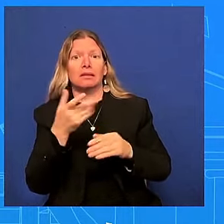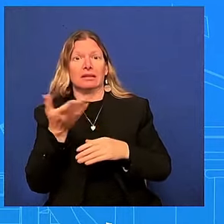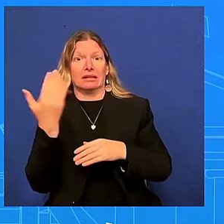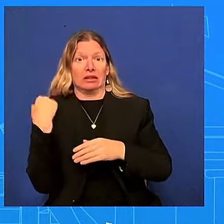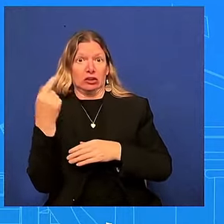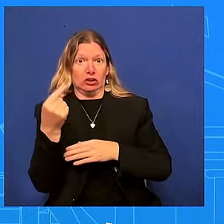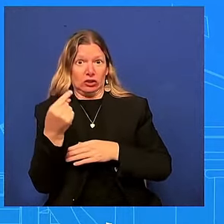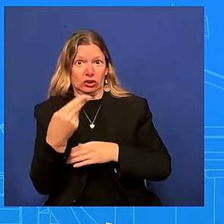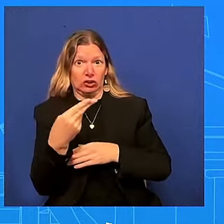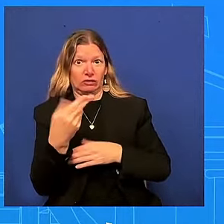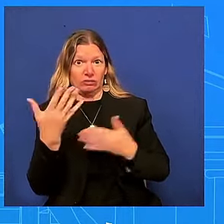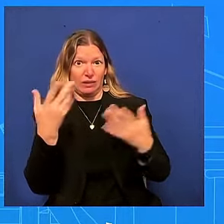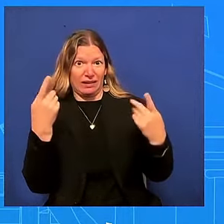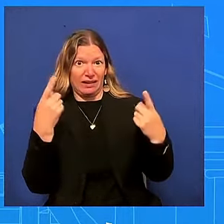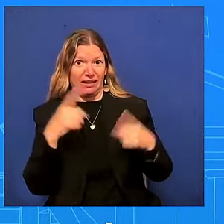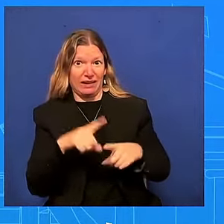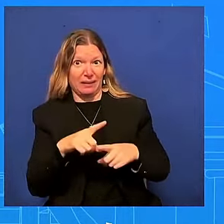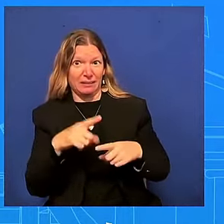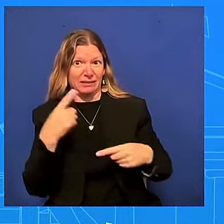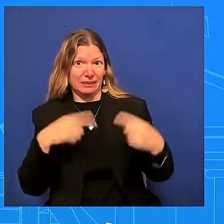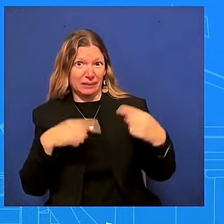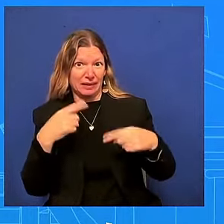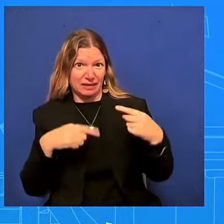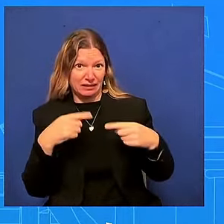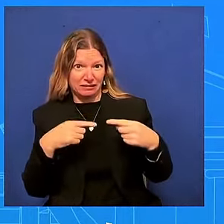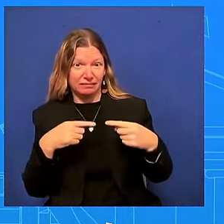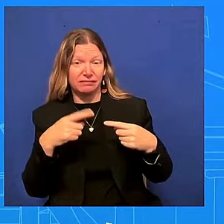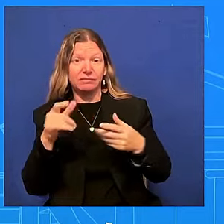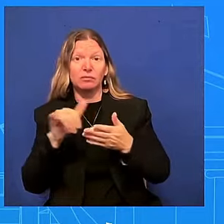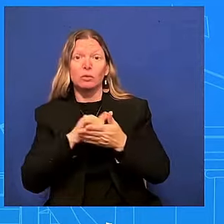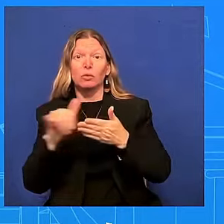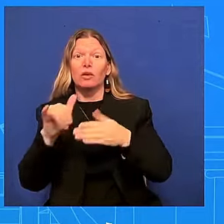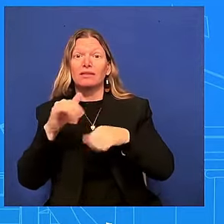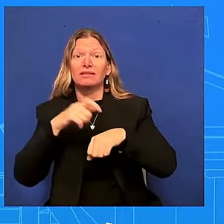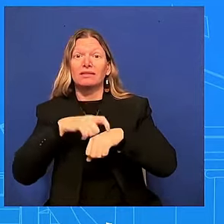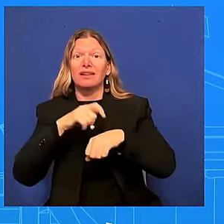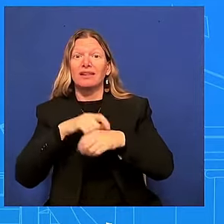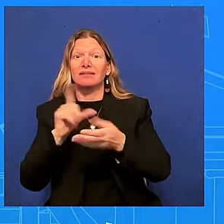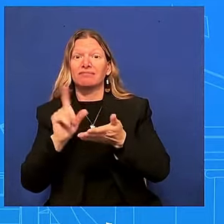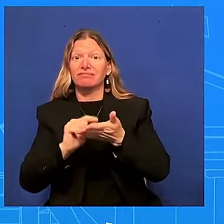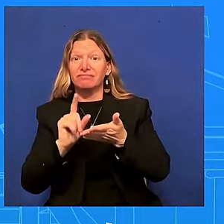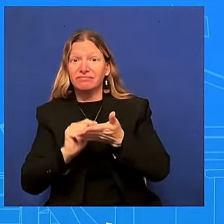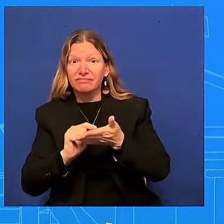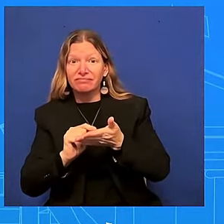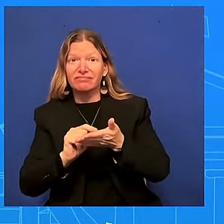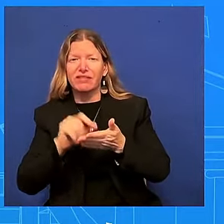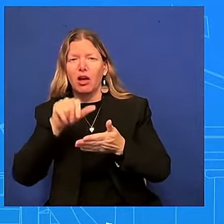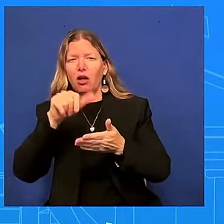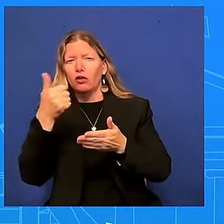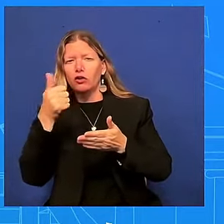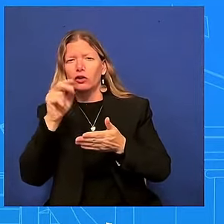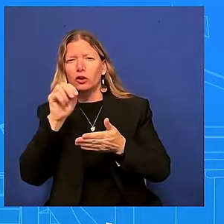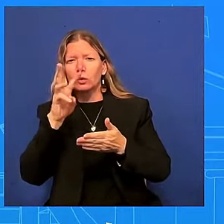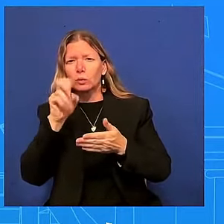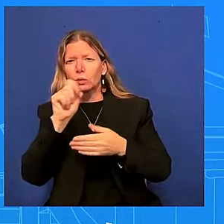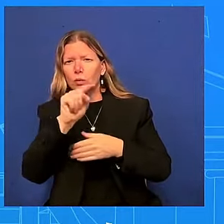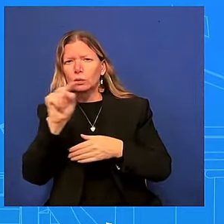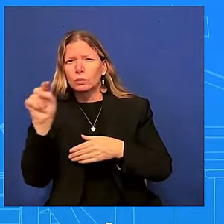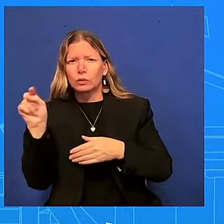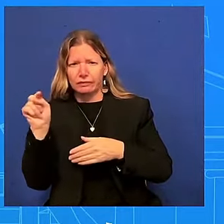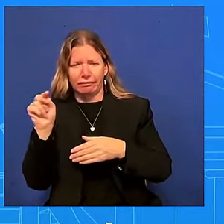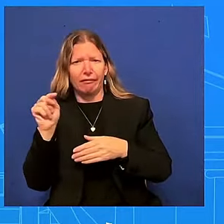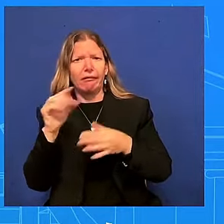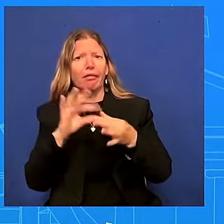in the new york times and other outlets about the president's uh more frequent lapses losing his train of thought all of us saw